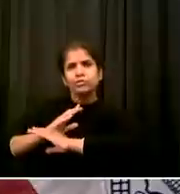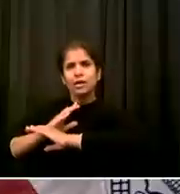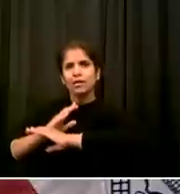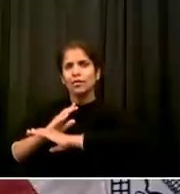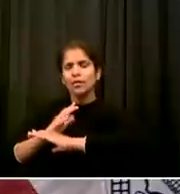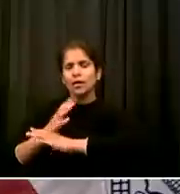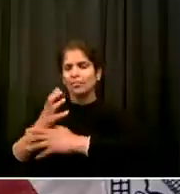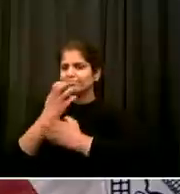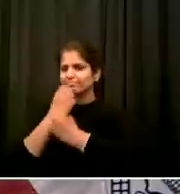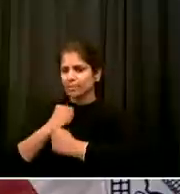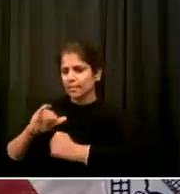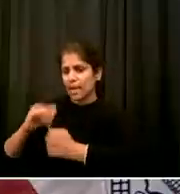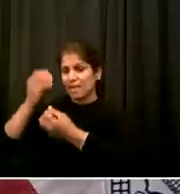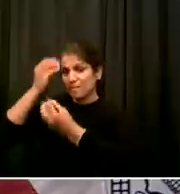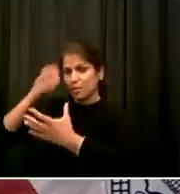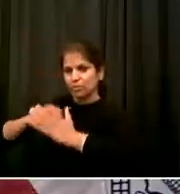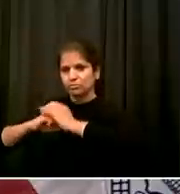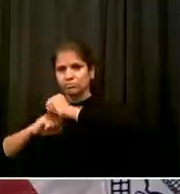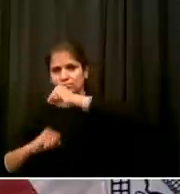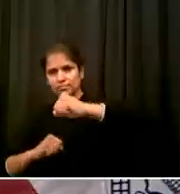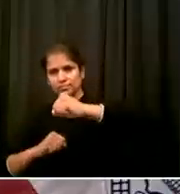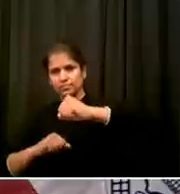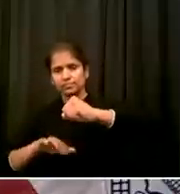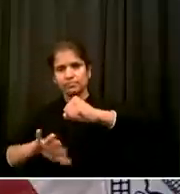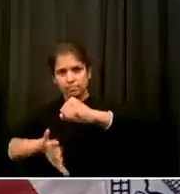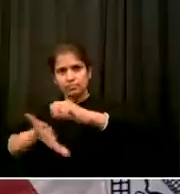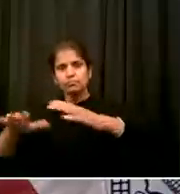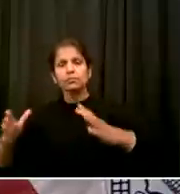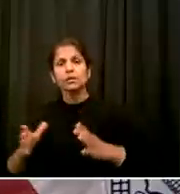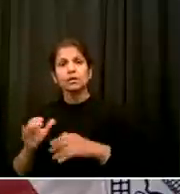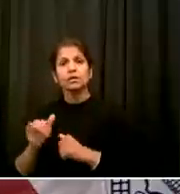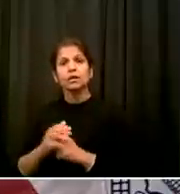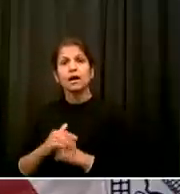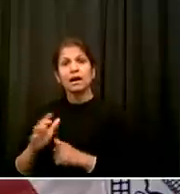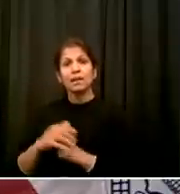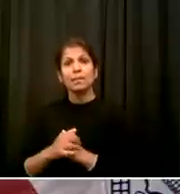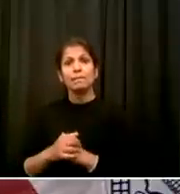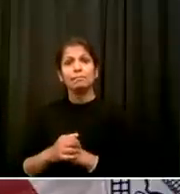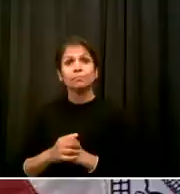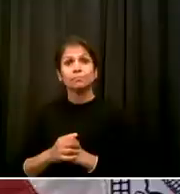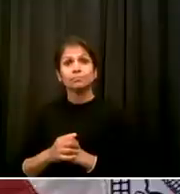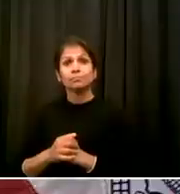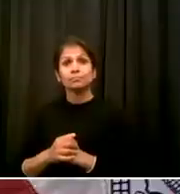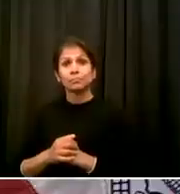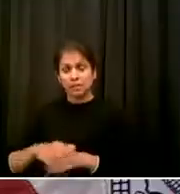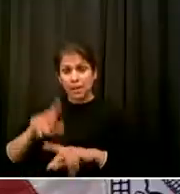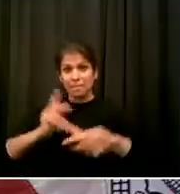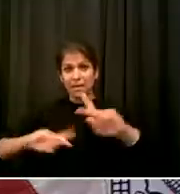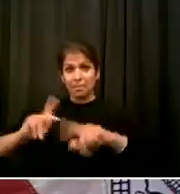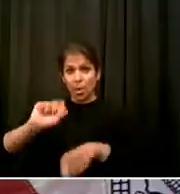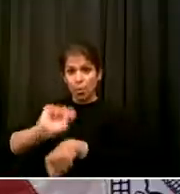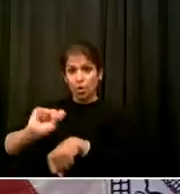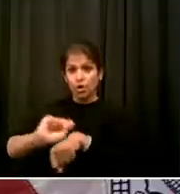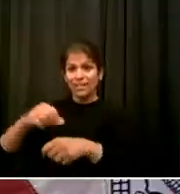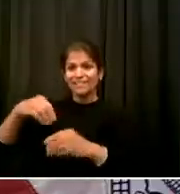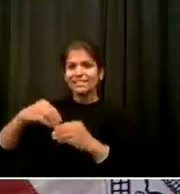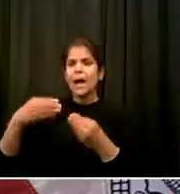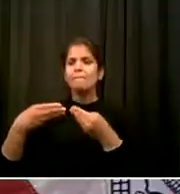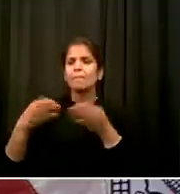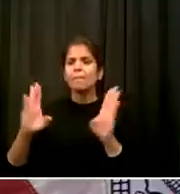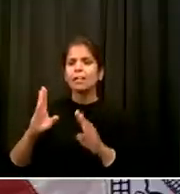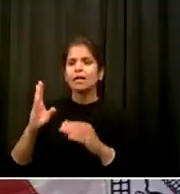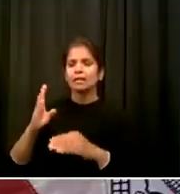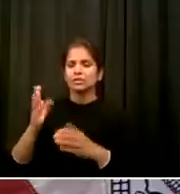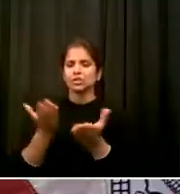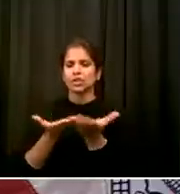clearly respects the fact that anyone involved in public service Their life must be protected too So I